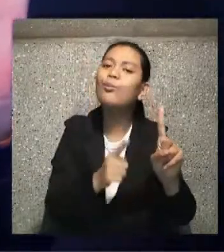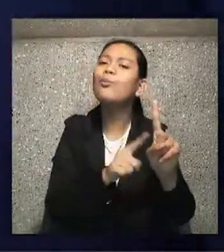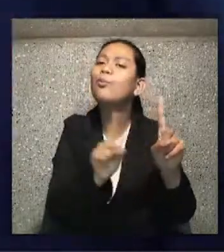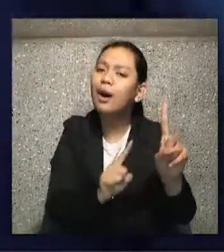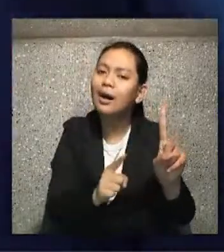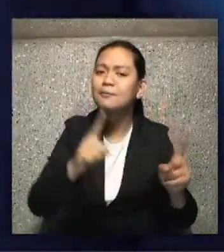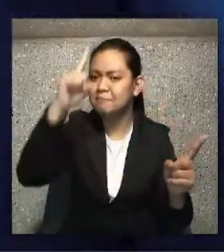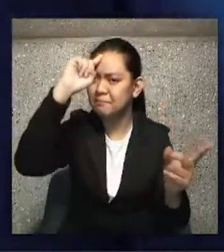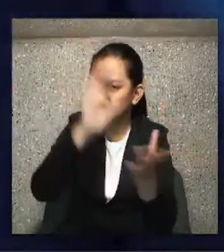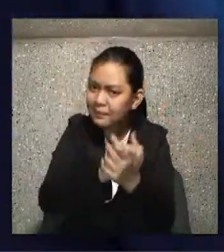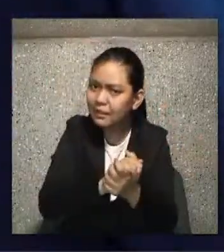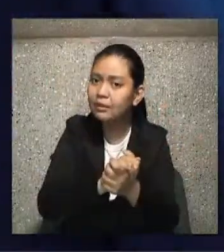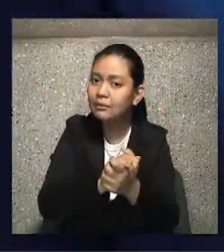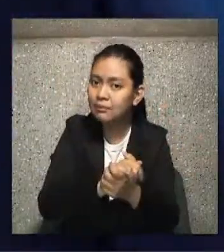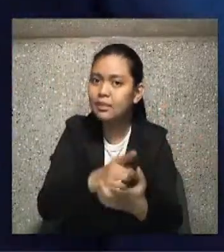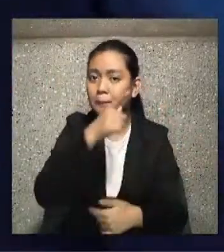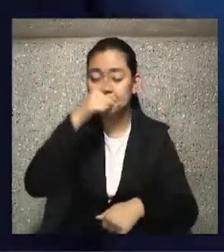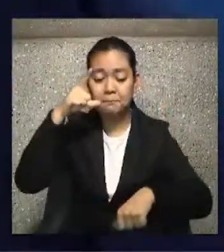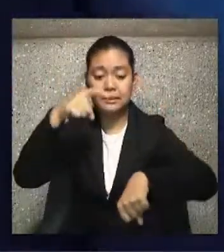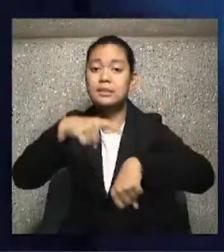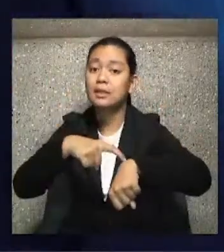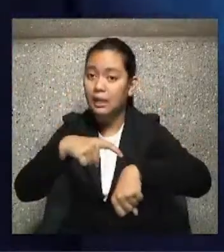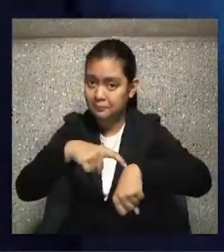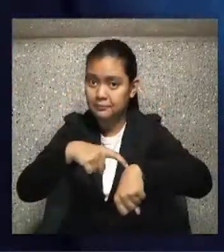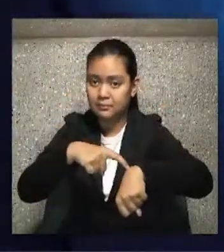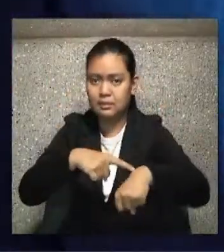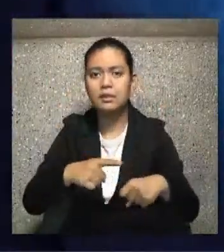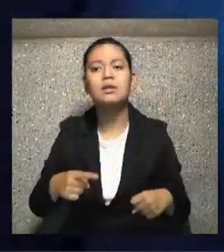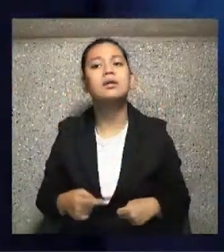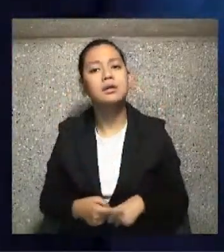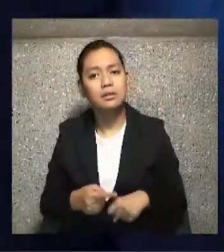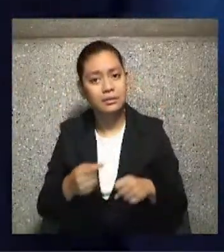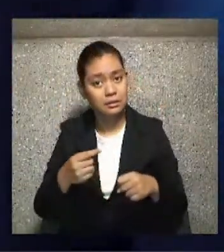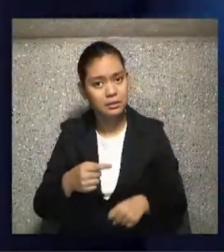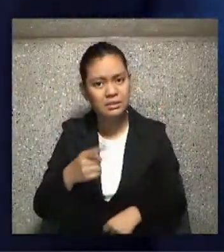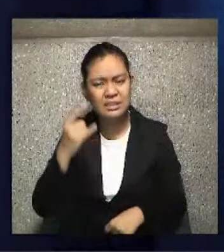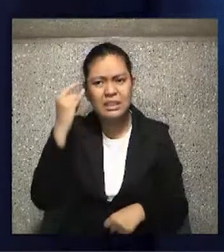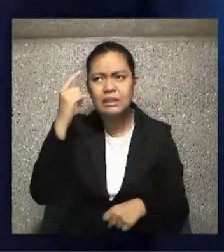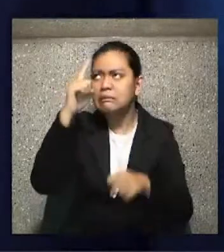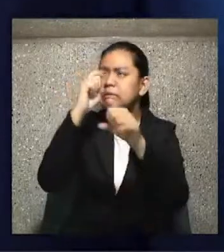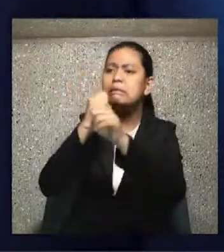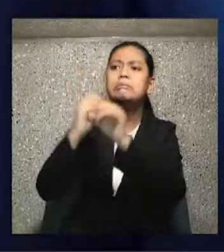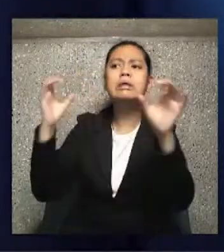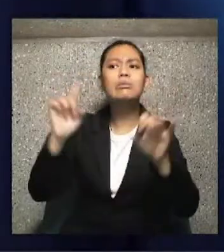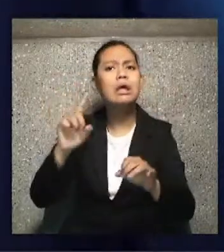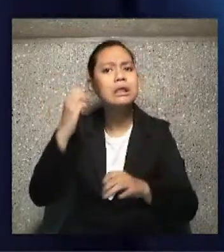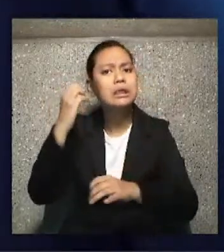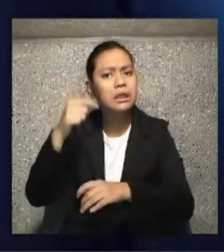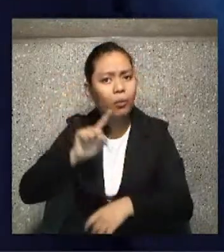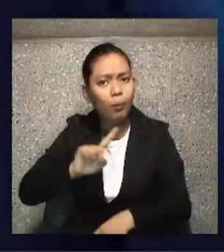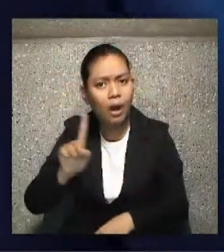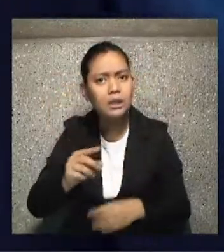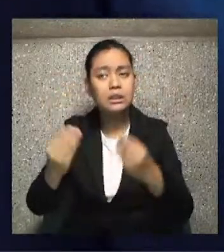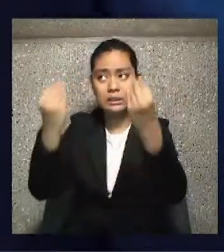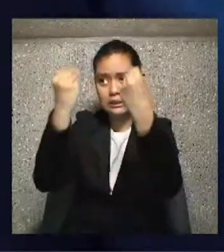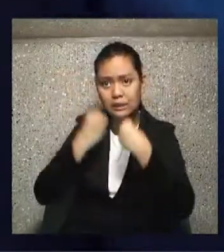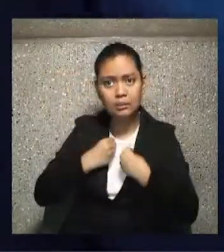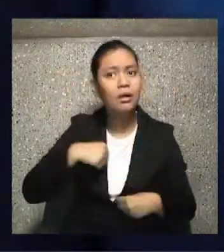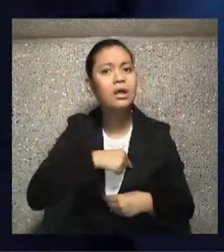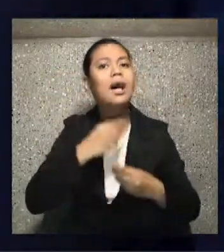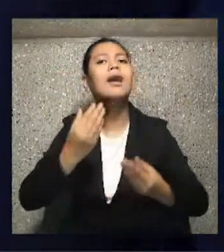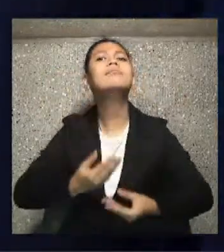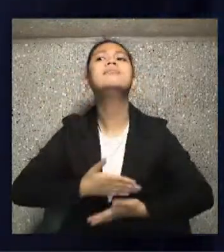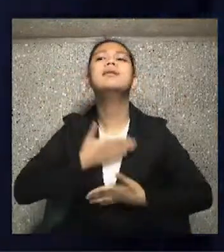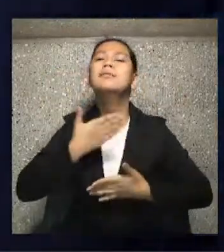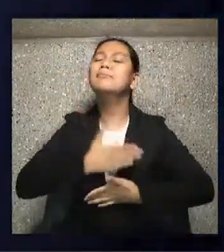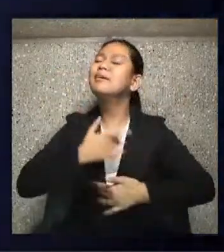Lenten season, in the preface of Lent that we'll do on Wednesday, it says, each year you give us this joyful season.